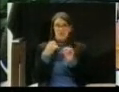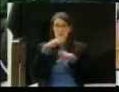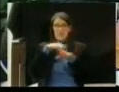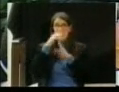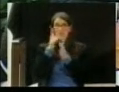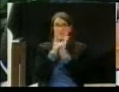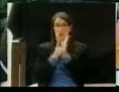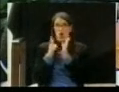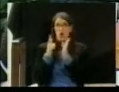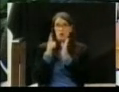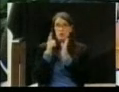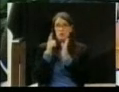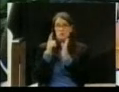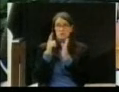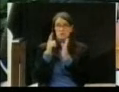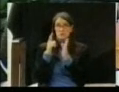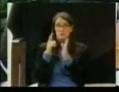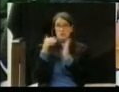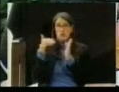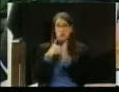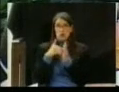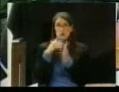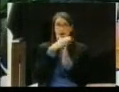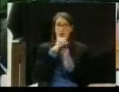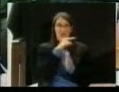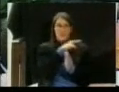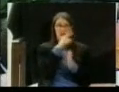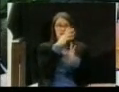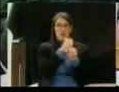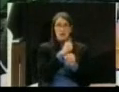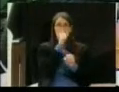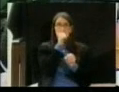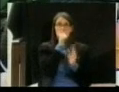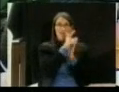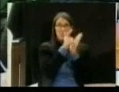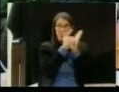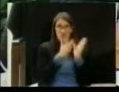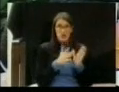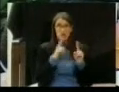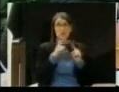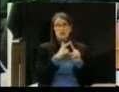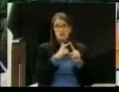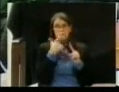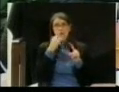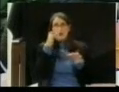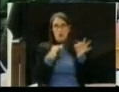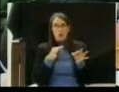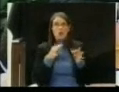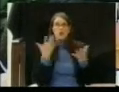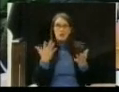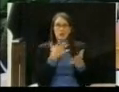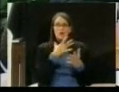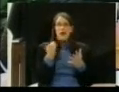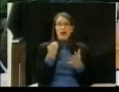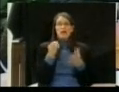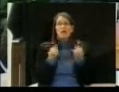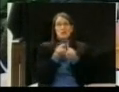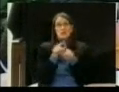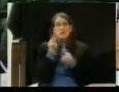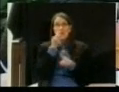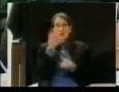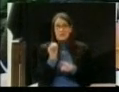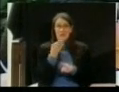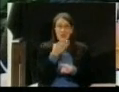to litigate that matter. In addition, Knox County is there, and I will be there representing Knox County. That lawsuit